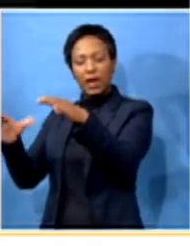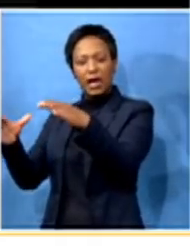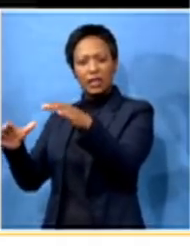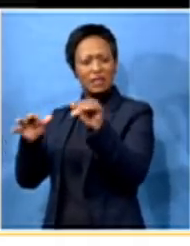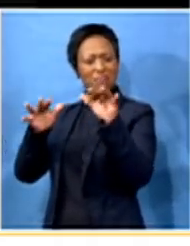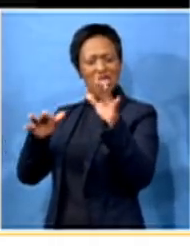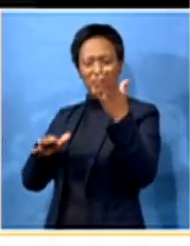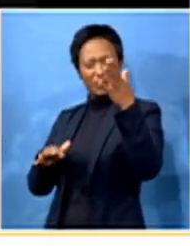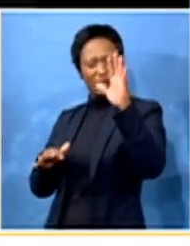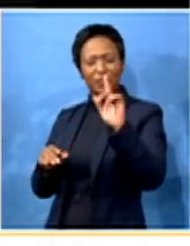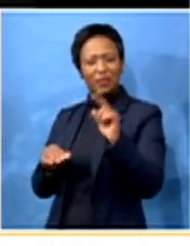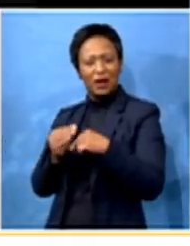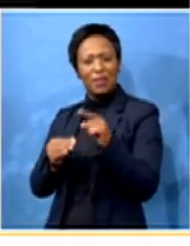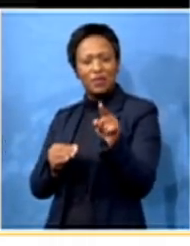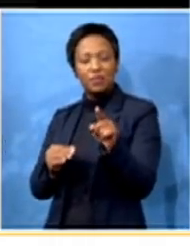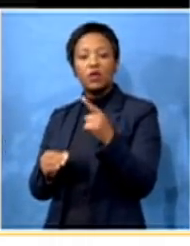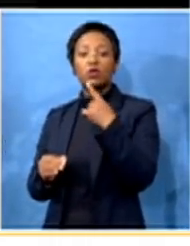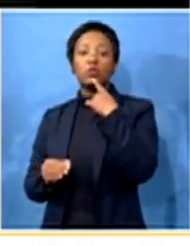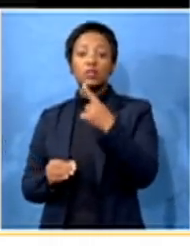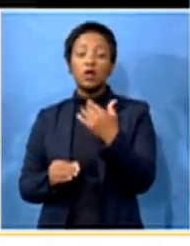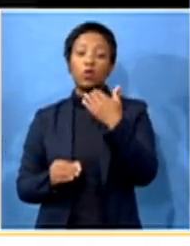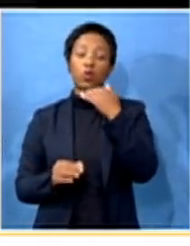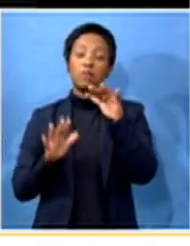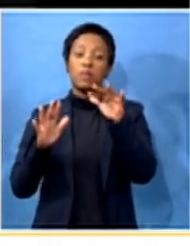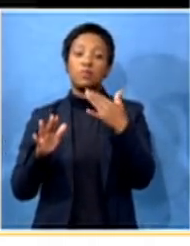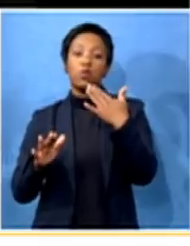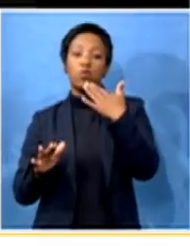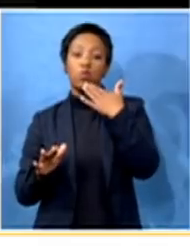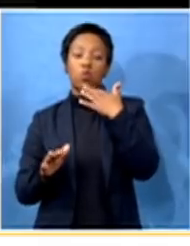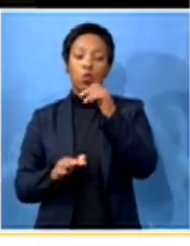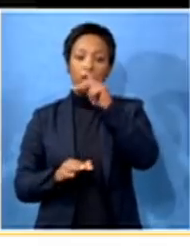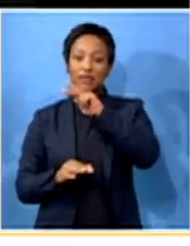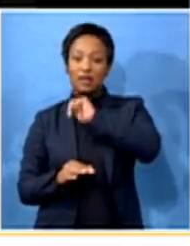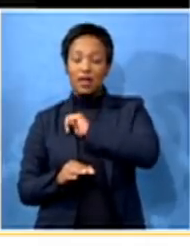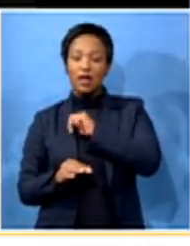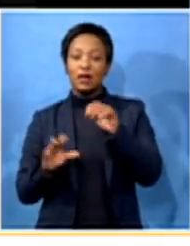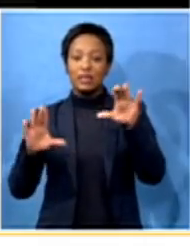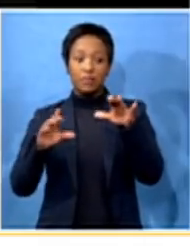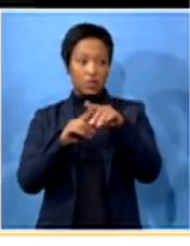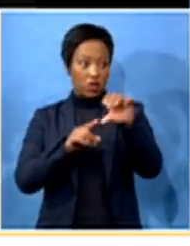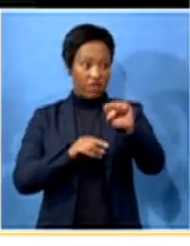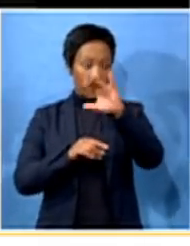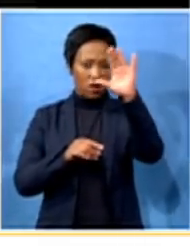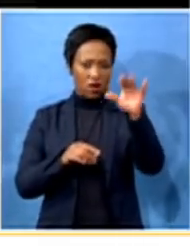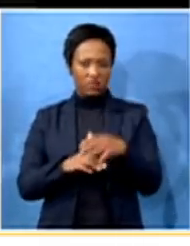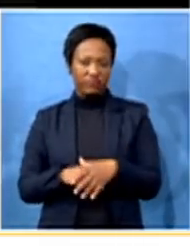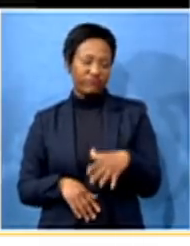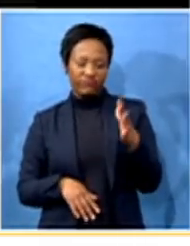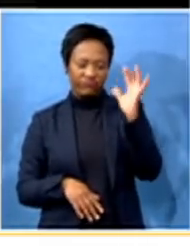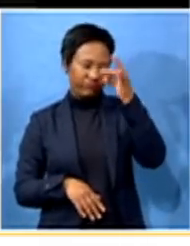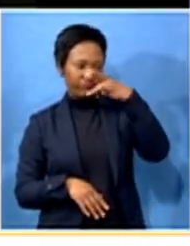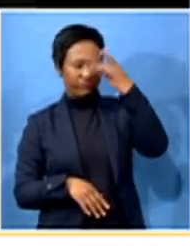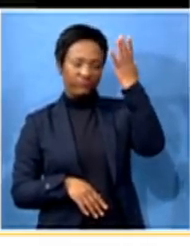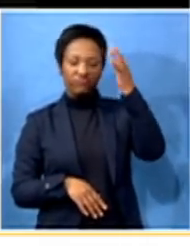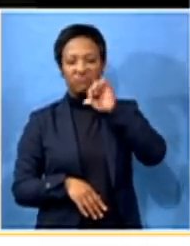So in essence, you are saying to the people of a Teguini, of KwaZulu-Natal, and by extension of South Africa, we don't give a damn about